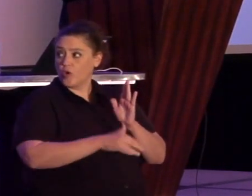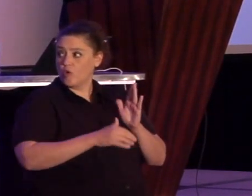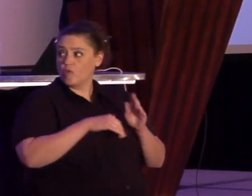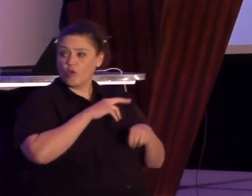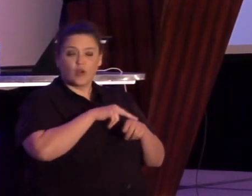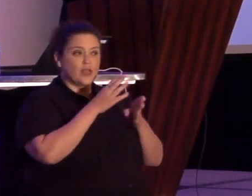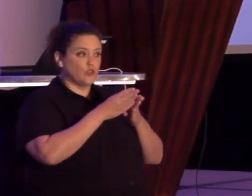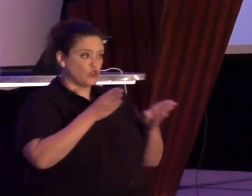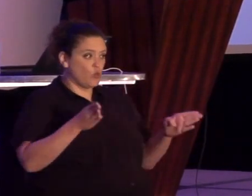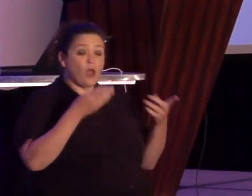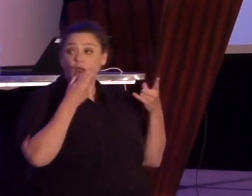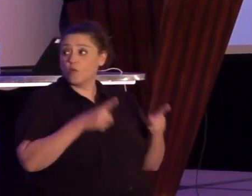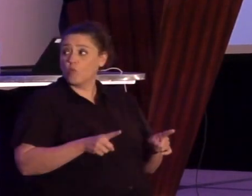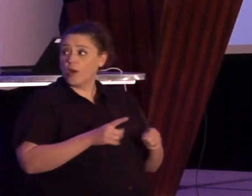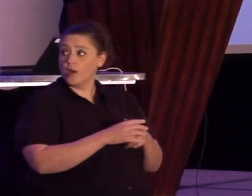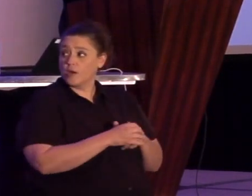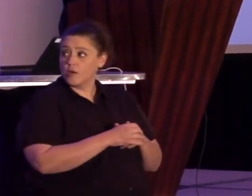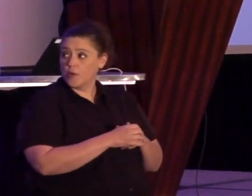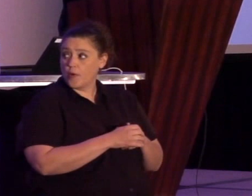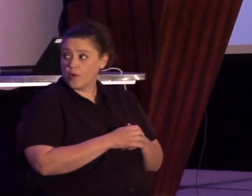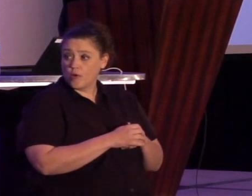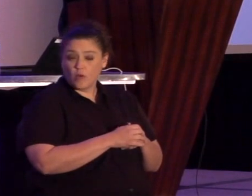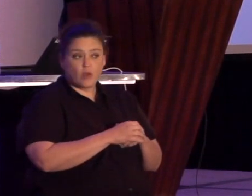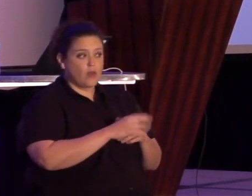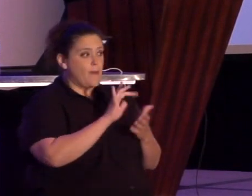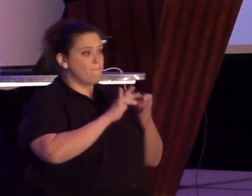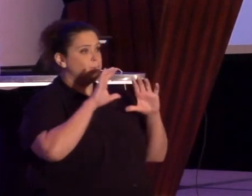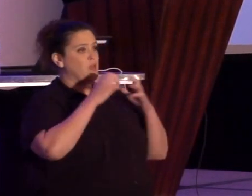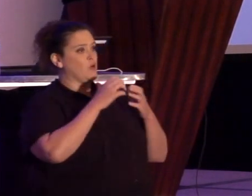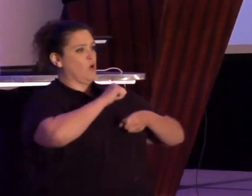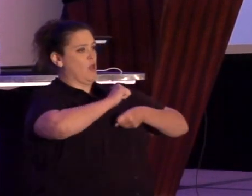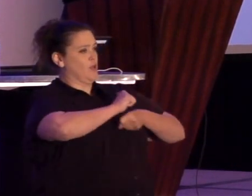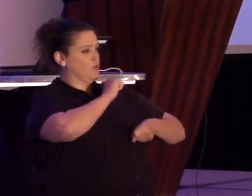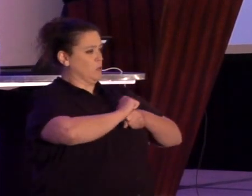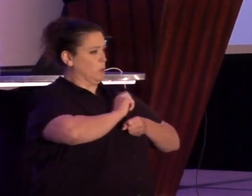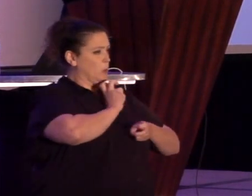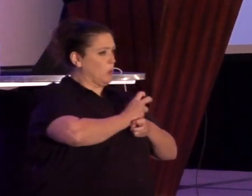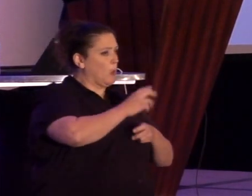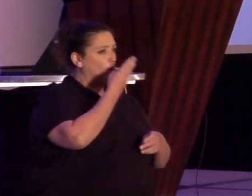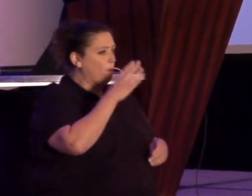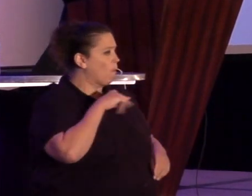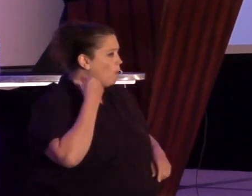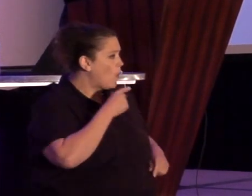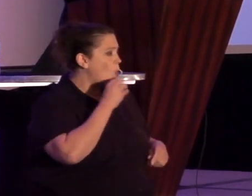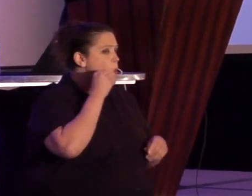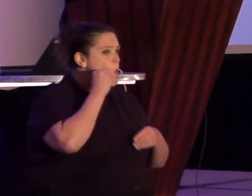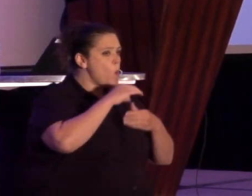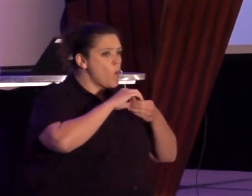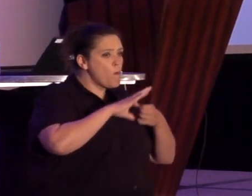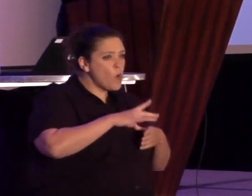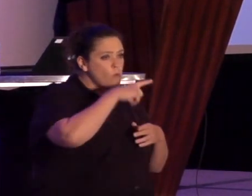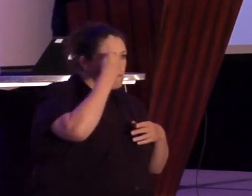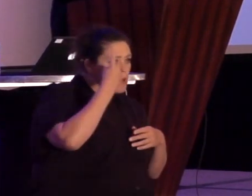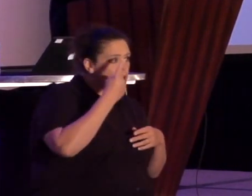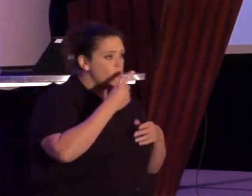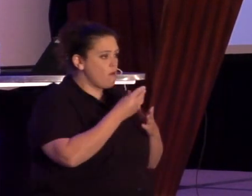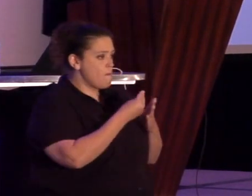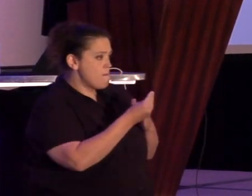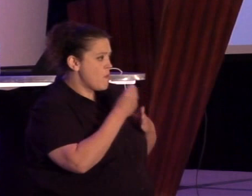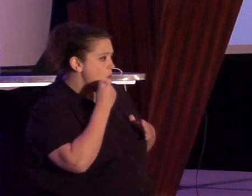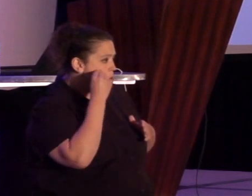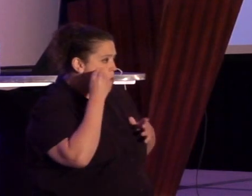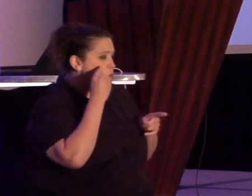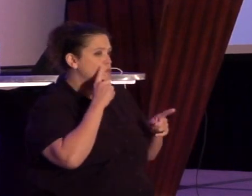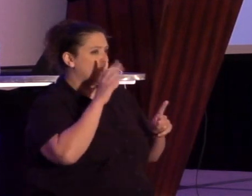where middle class and working class African American homeowners and home buyers, who were